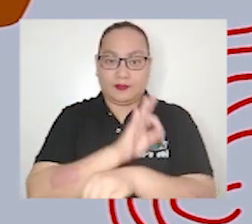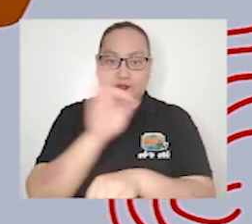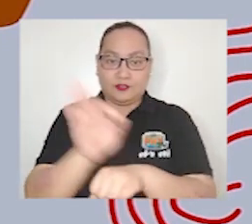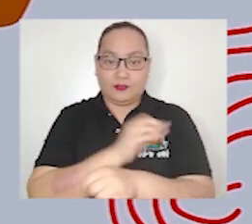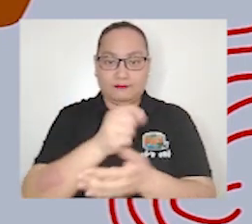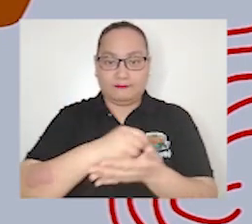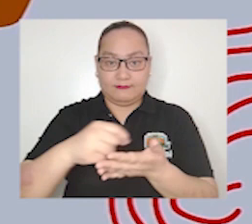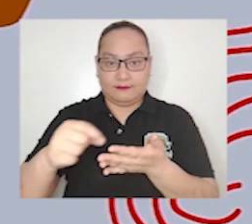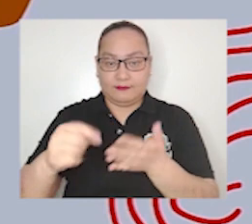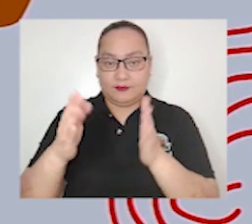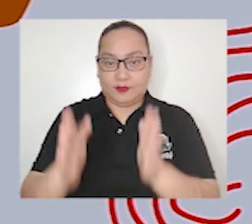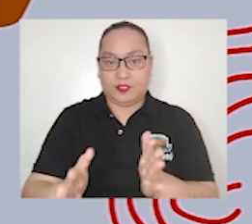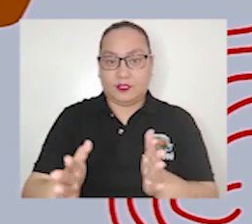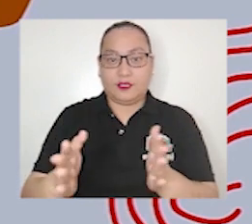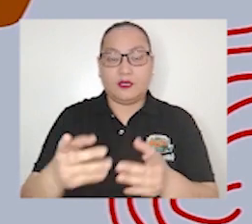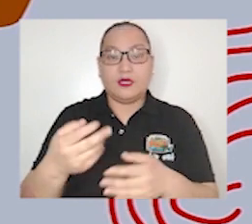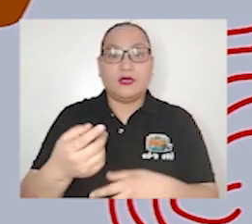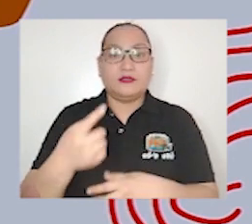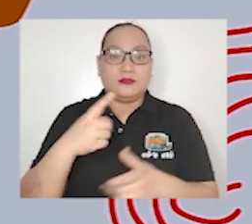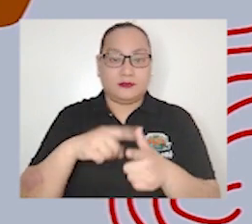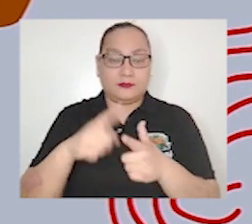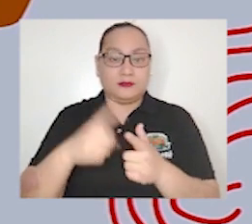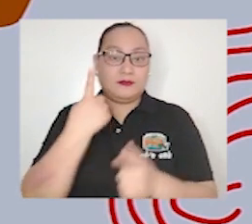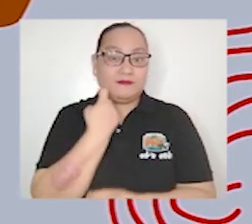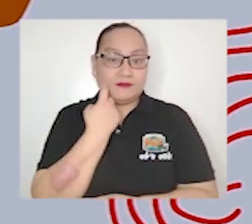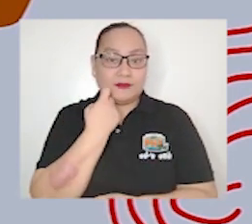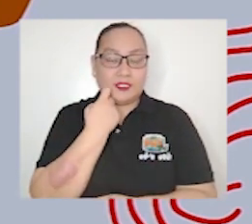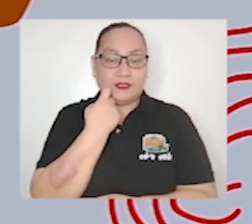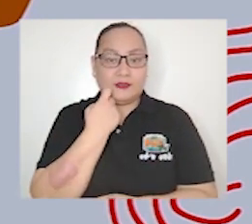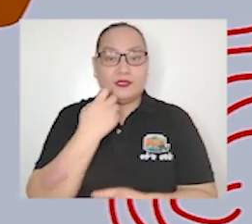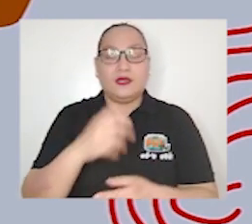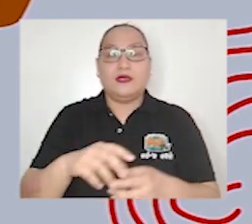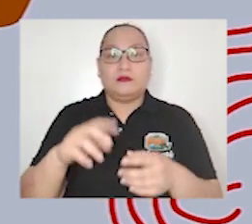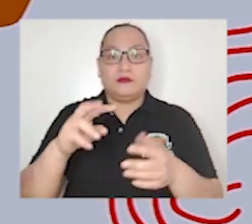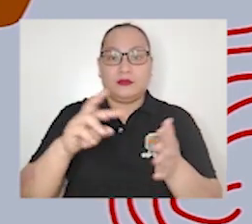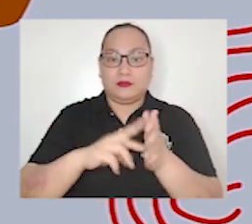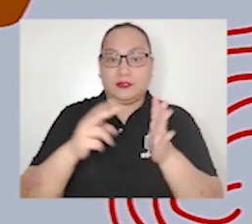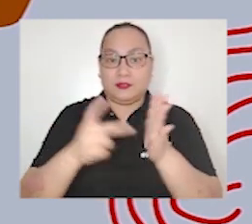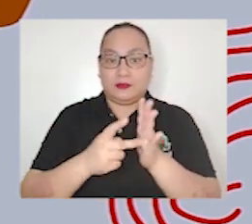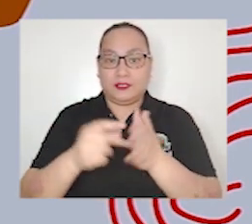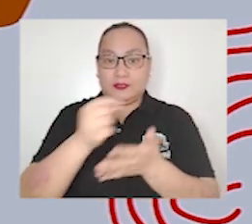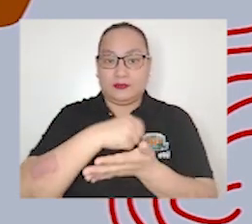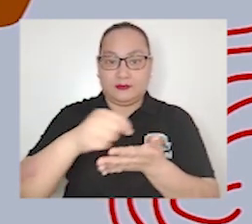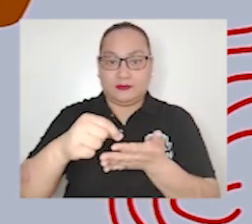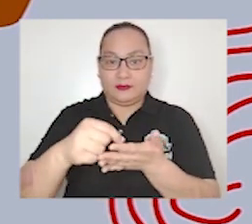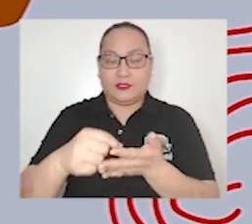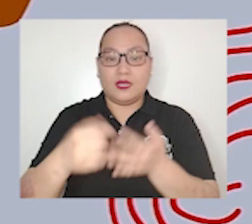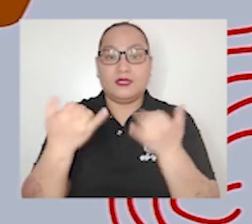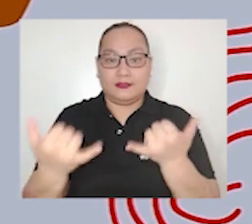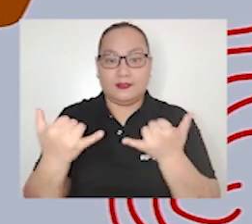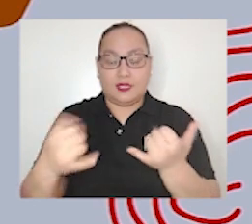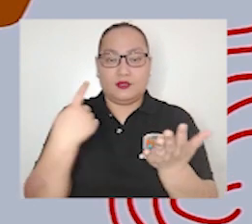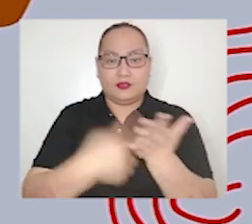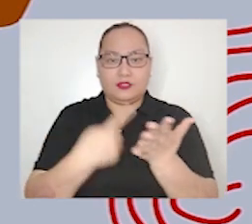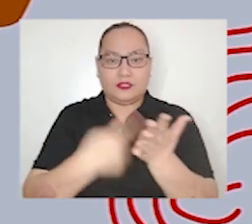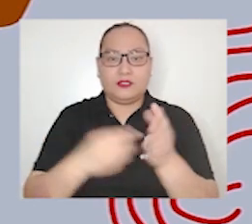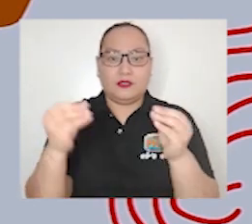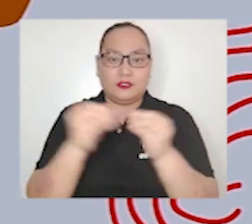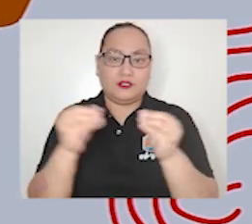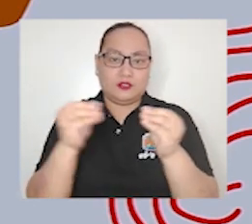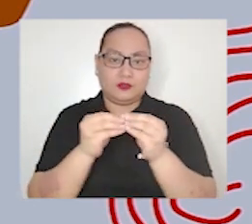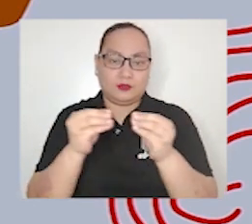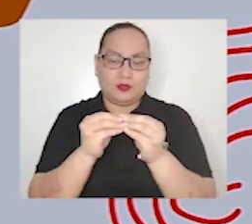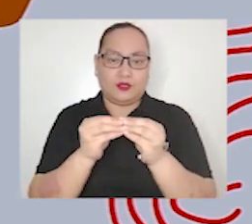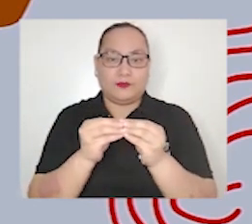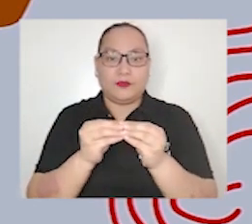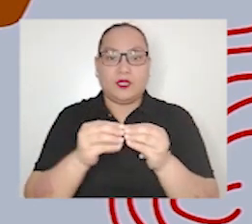concept of journalism let's dig deeper about this concept of journalism because it